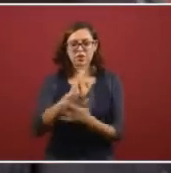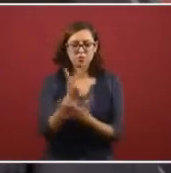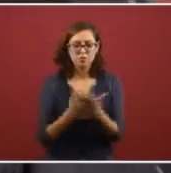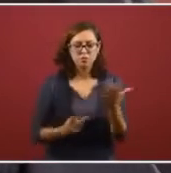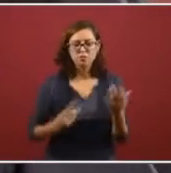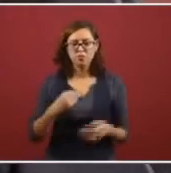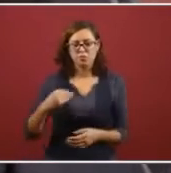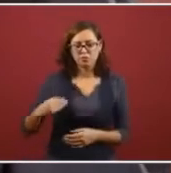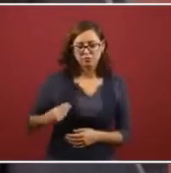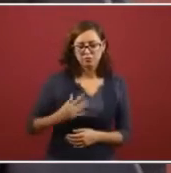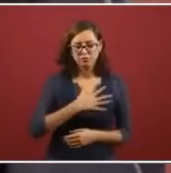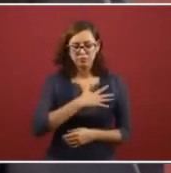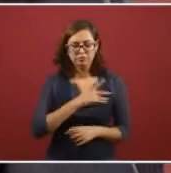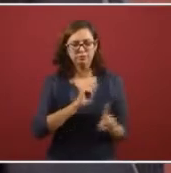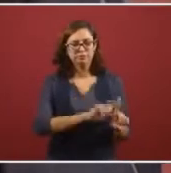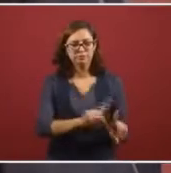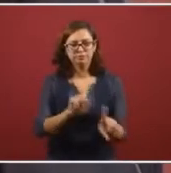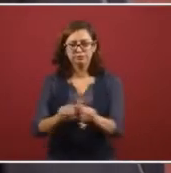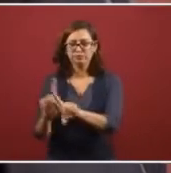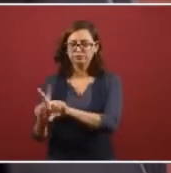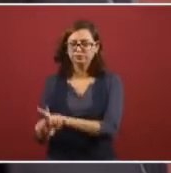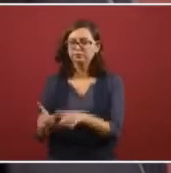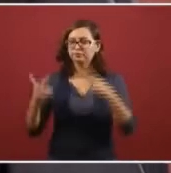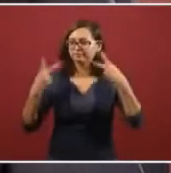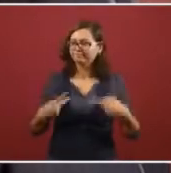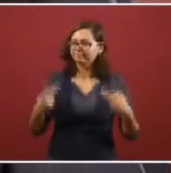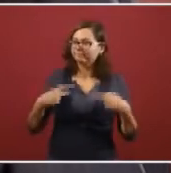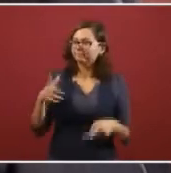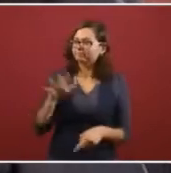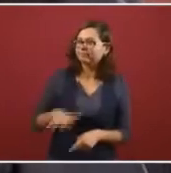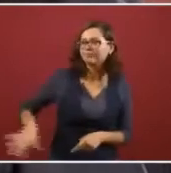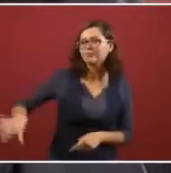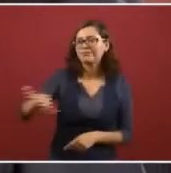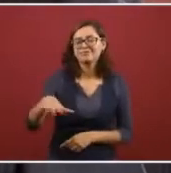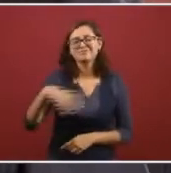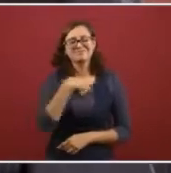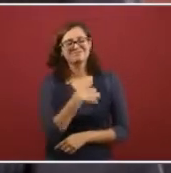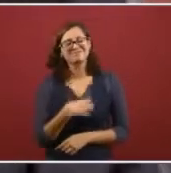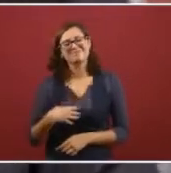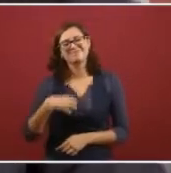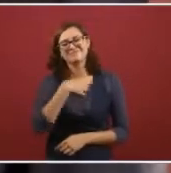In the programs of well-being and health, the people are happy.